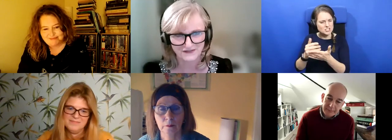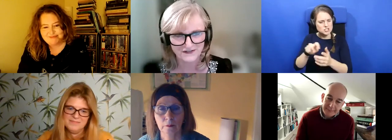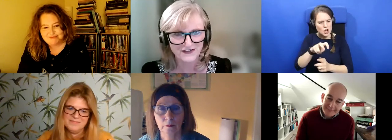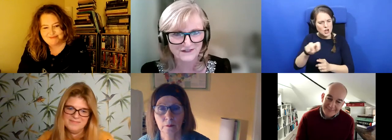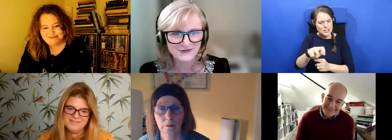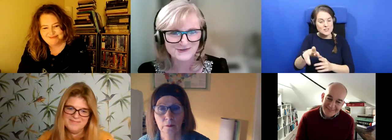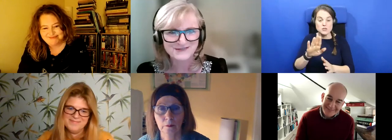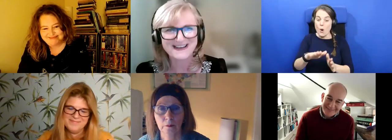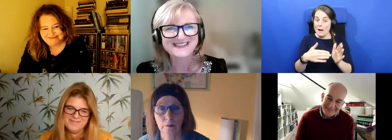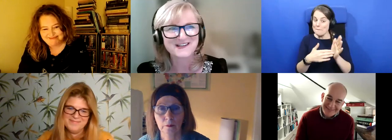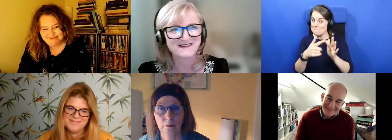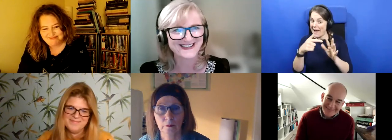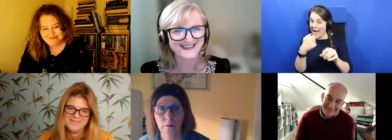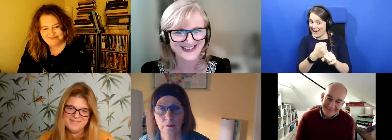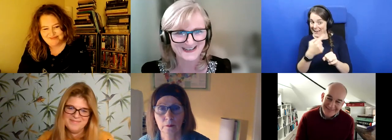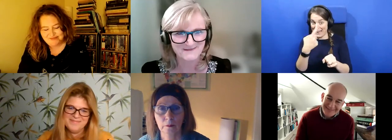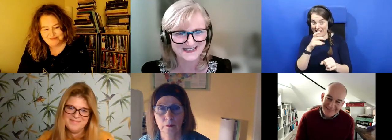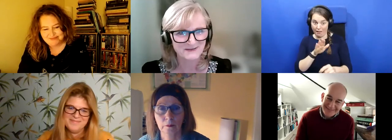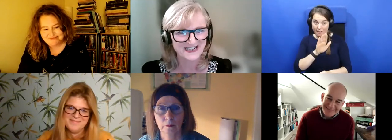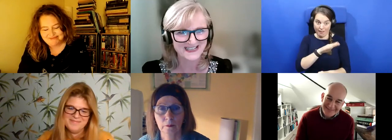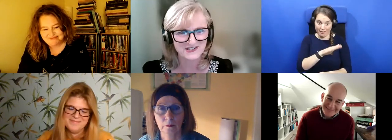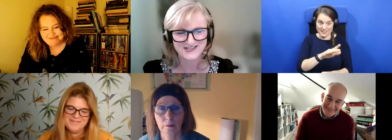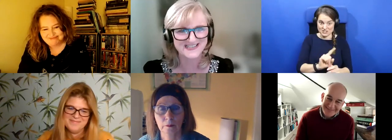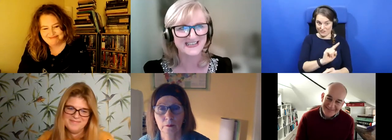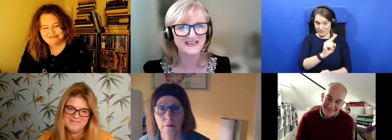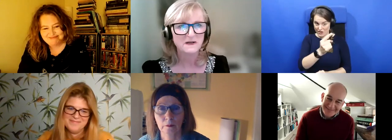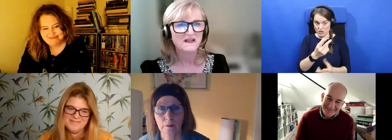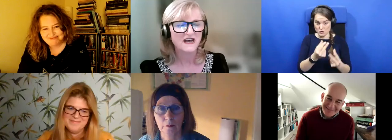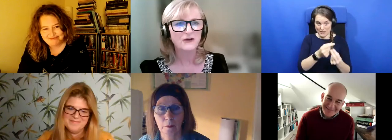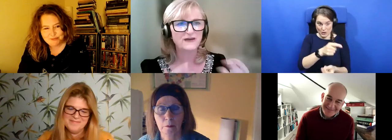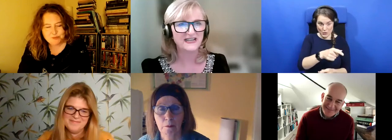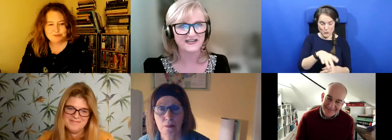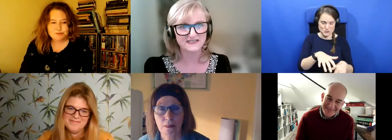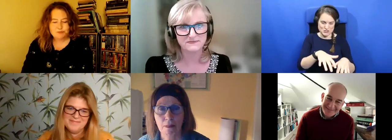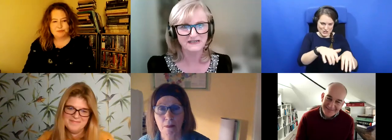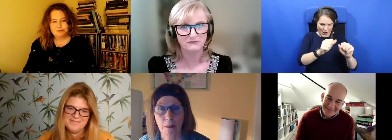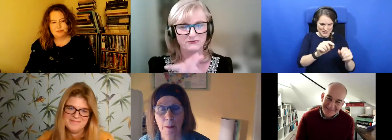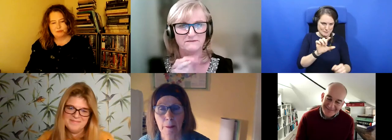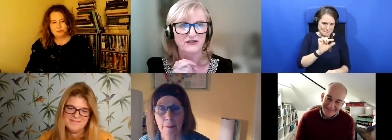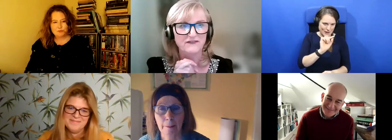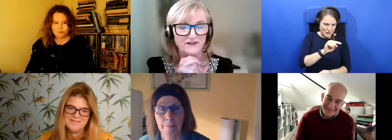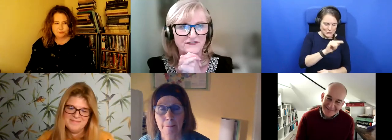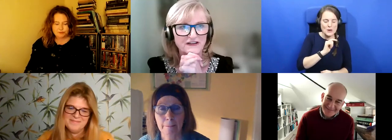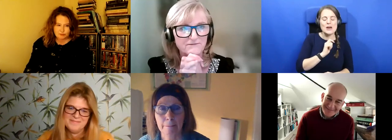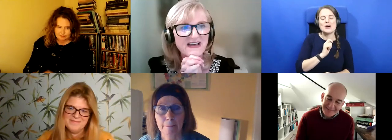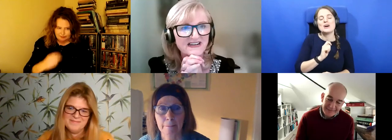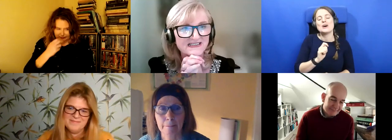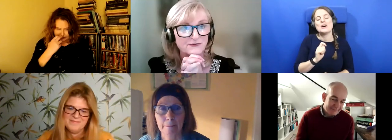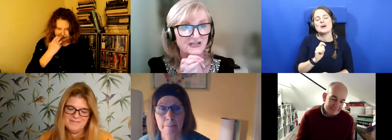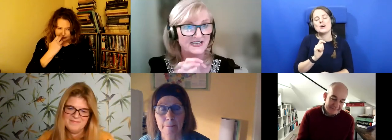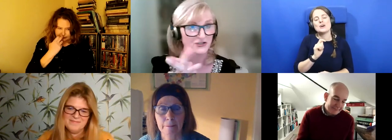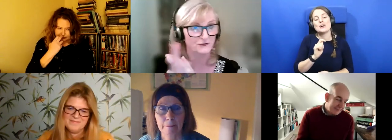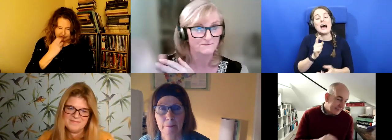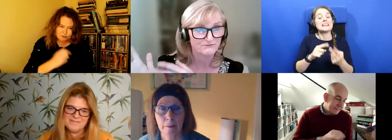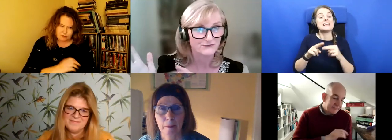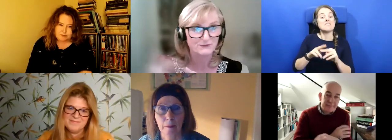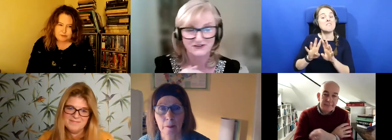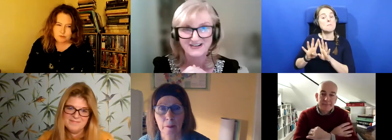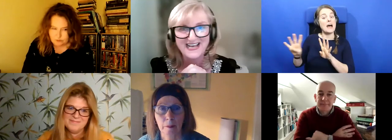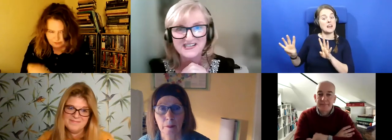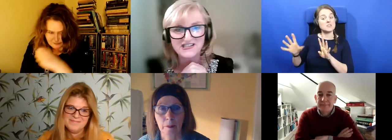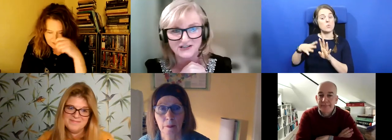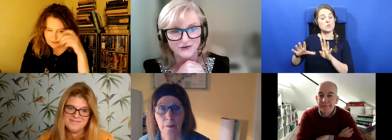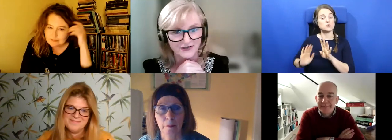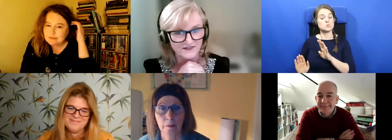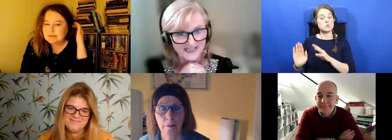you don't mind coming in at the beginning, just to see how we can, and I mean, if panellists would like to put